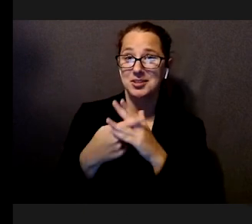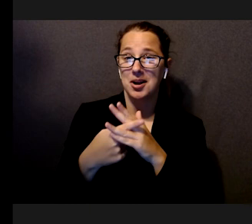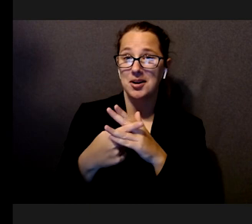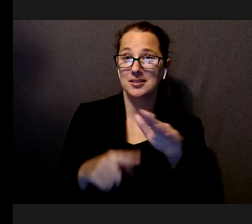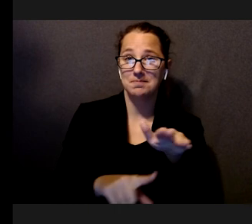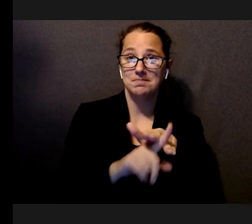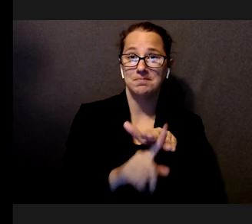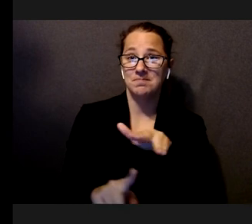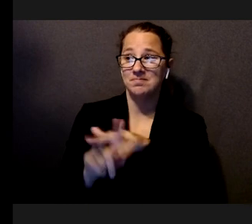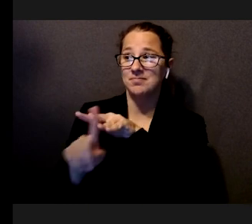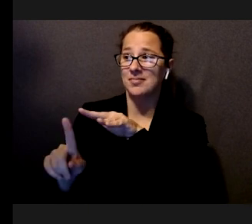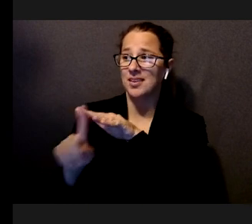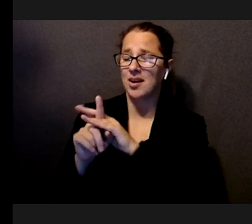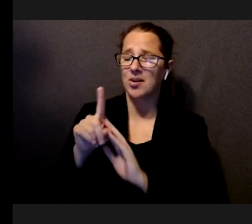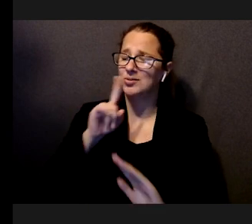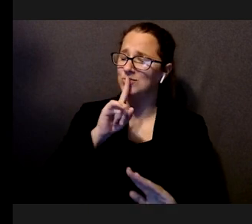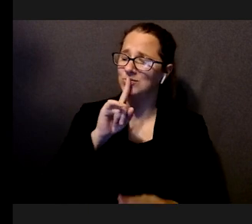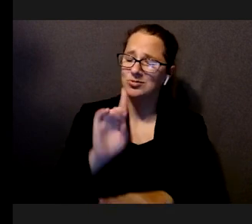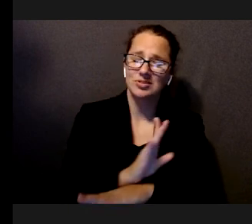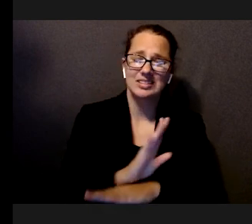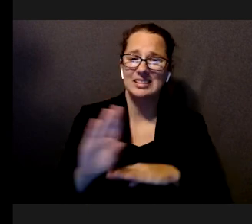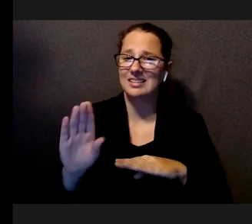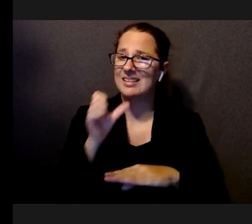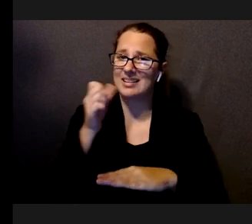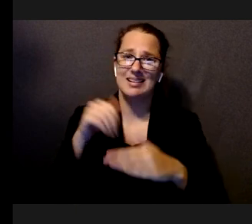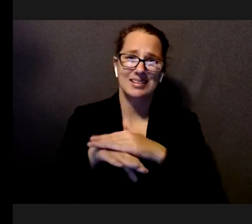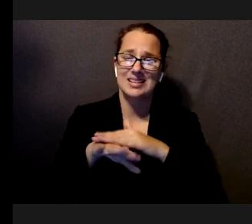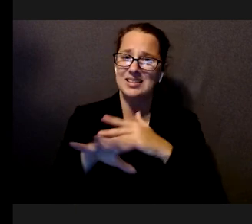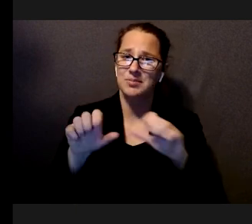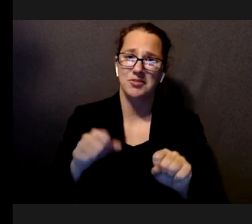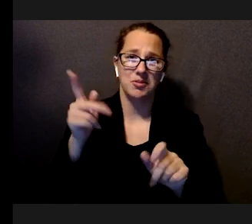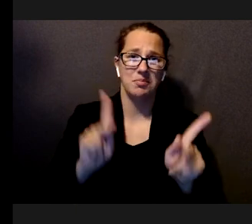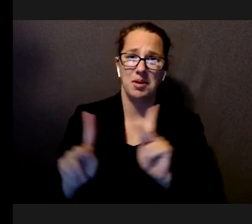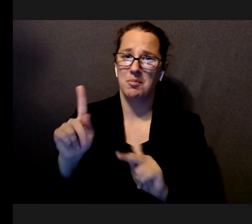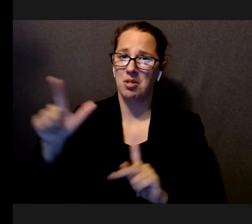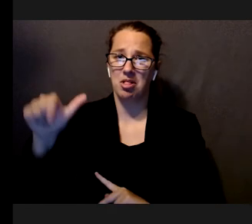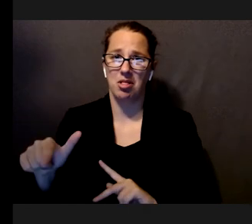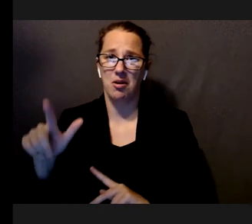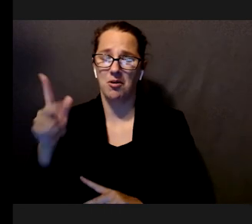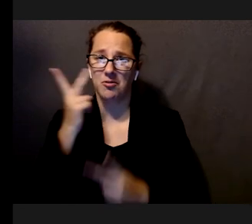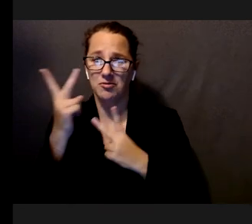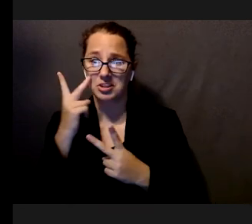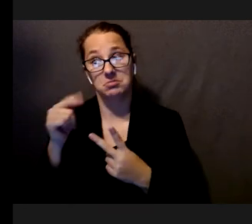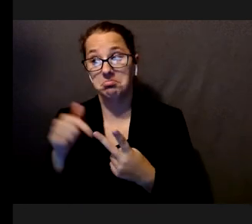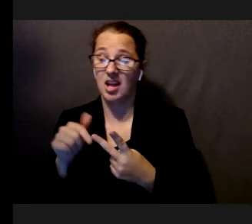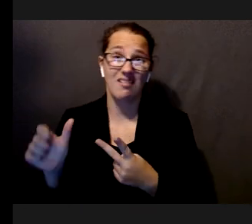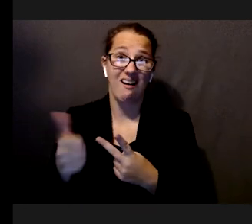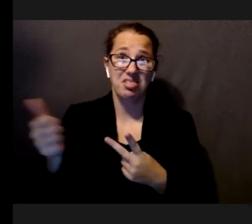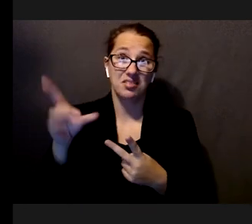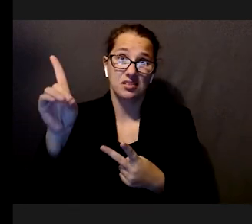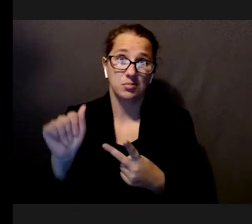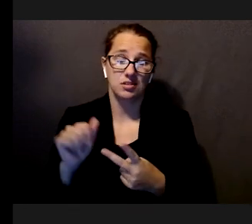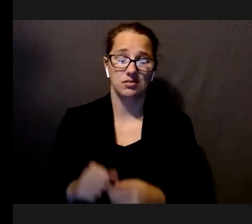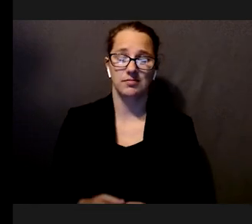out onto the market are incredibly inaccessible to people with low vision and to people with other disabilities. So, for this